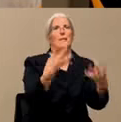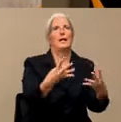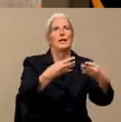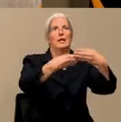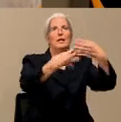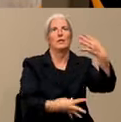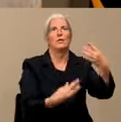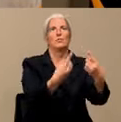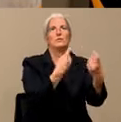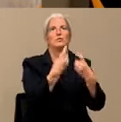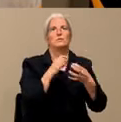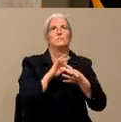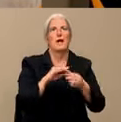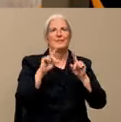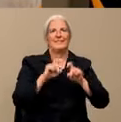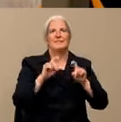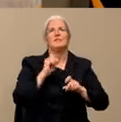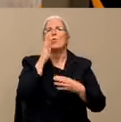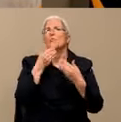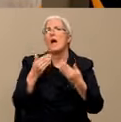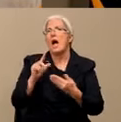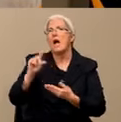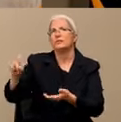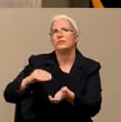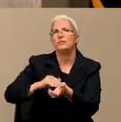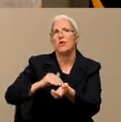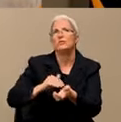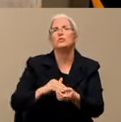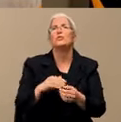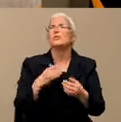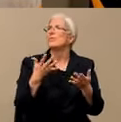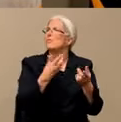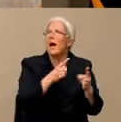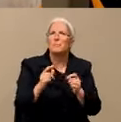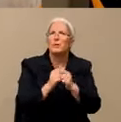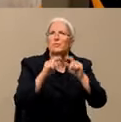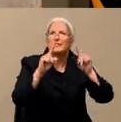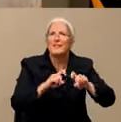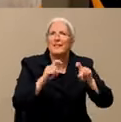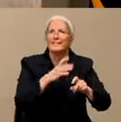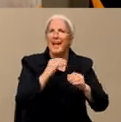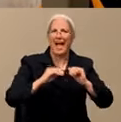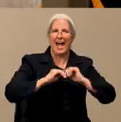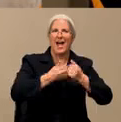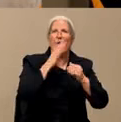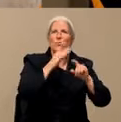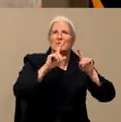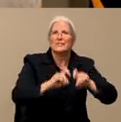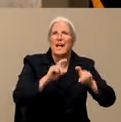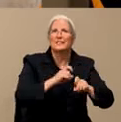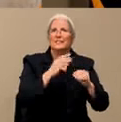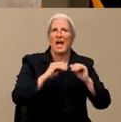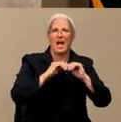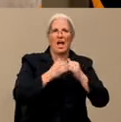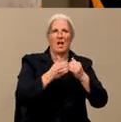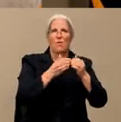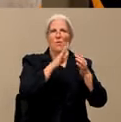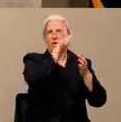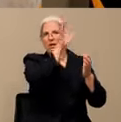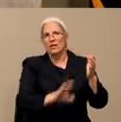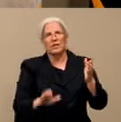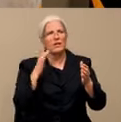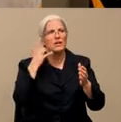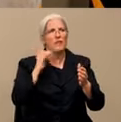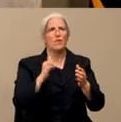what is going on with testing, how we do it, and what is the context of really the rest of the country and the rest of the state. Question number one is, are there